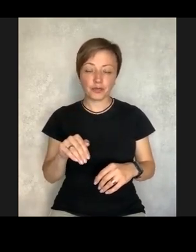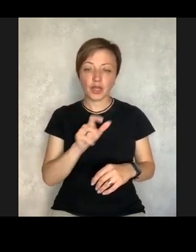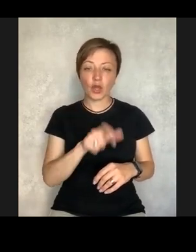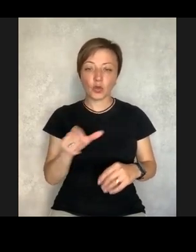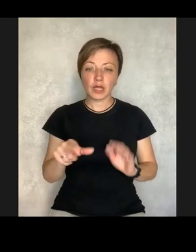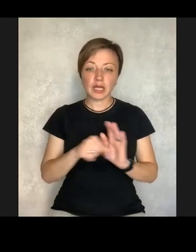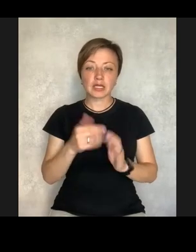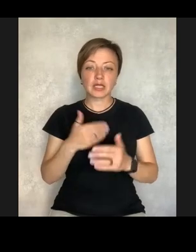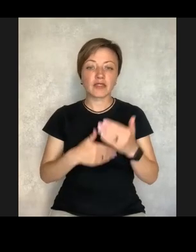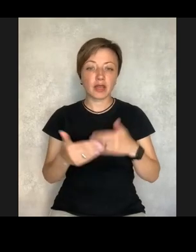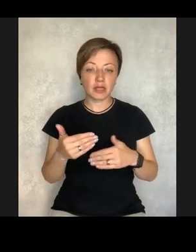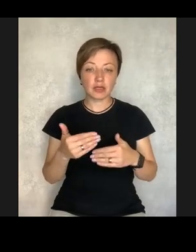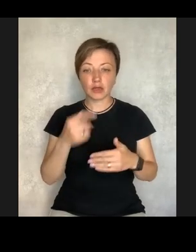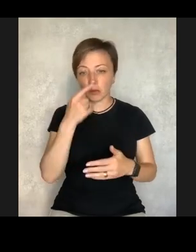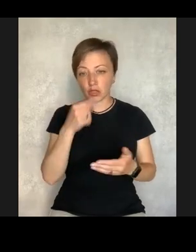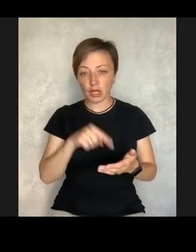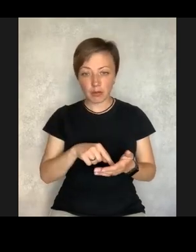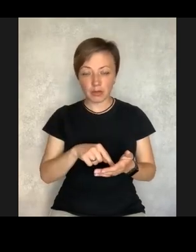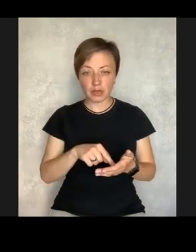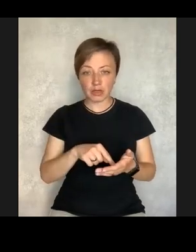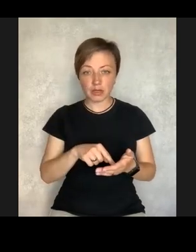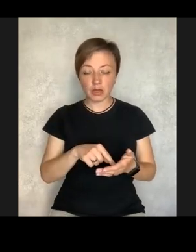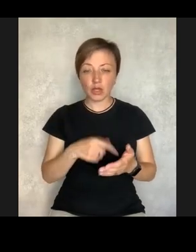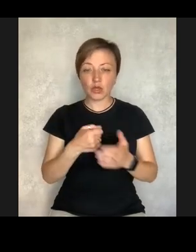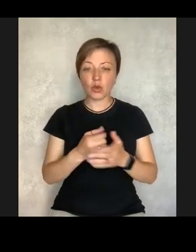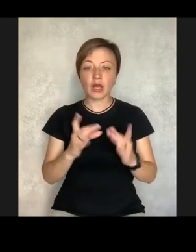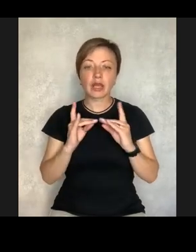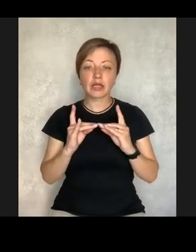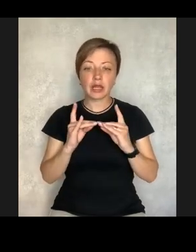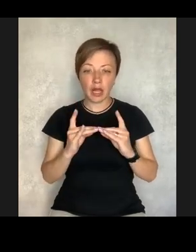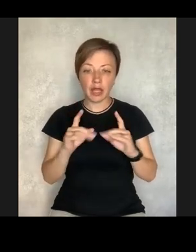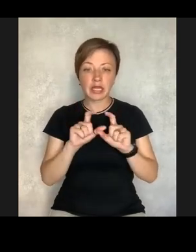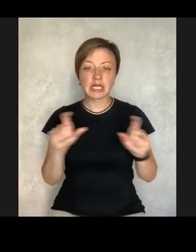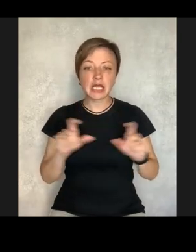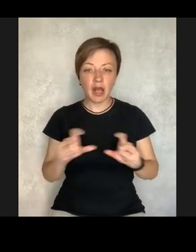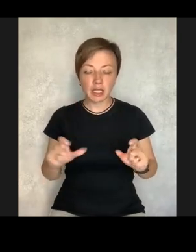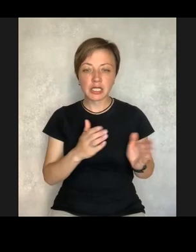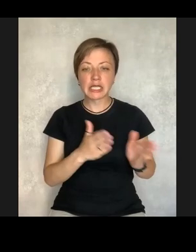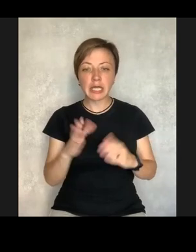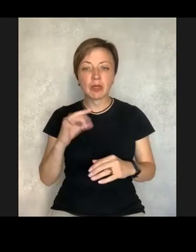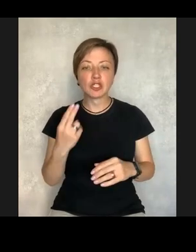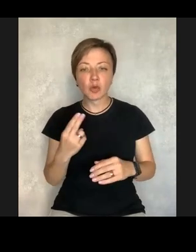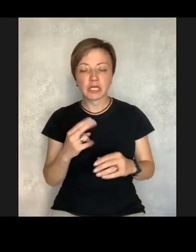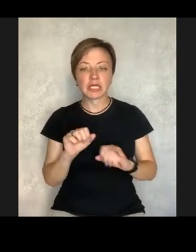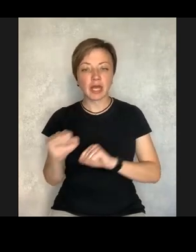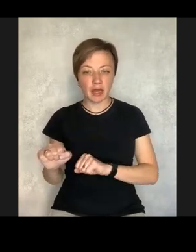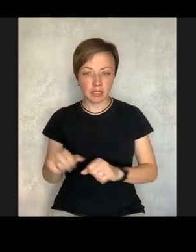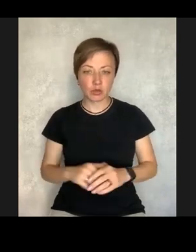four thousand people with disabilities, they got to the institutions